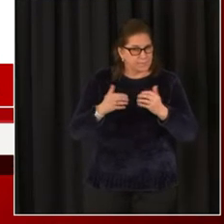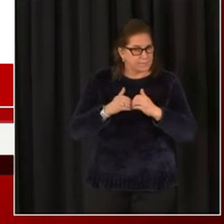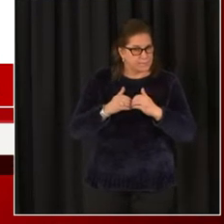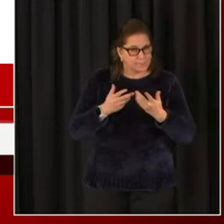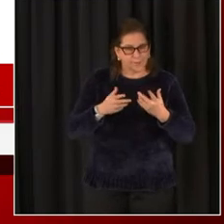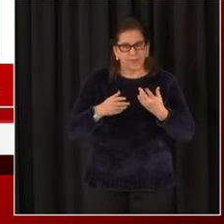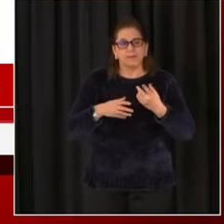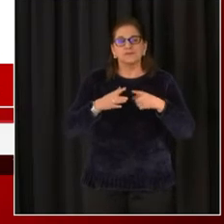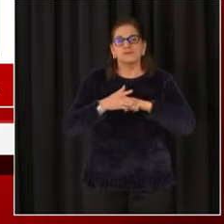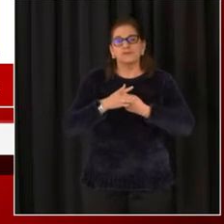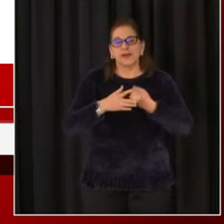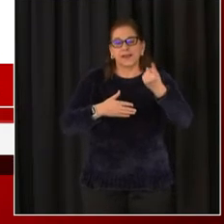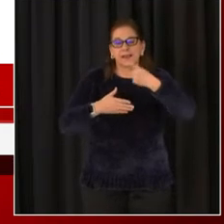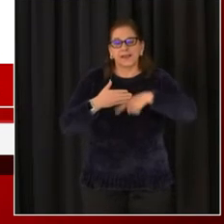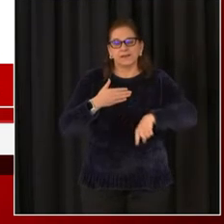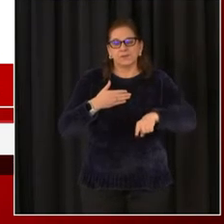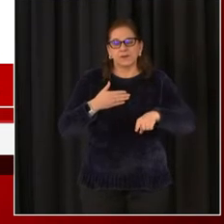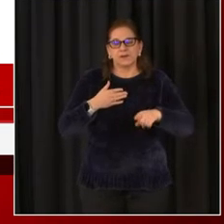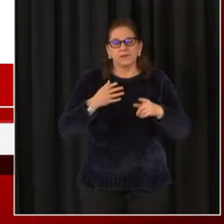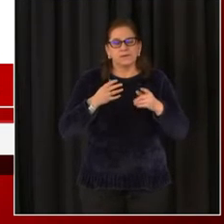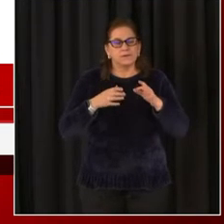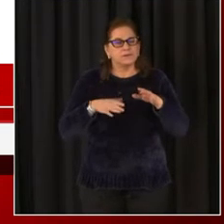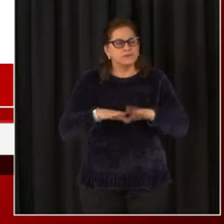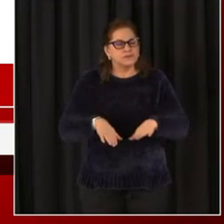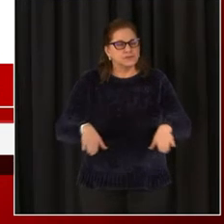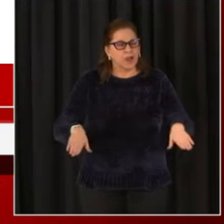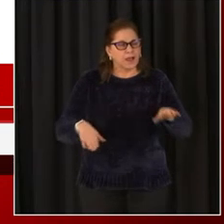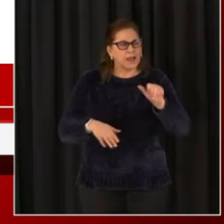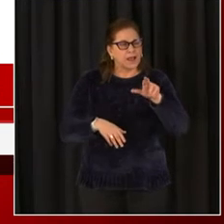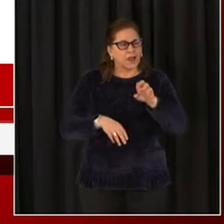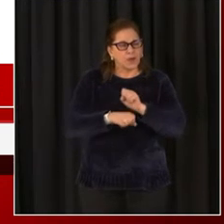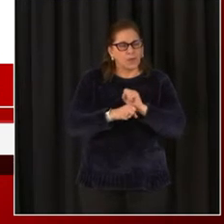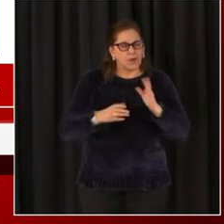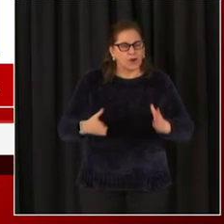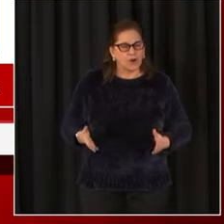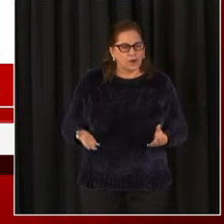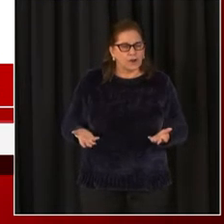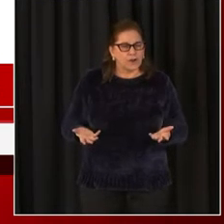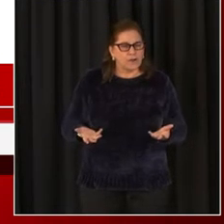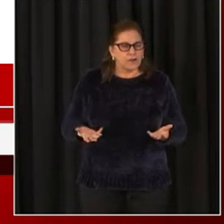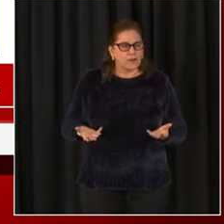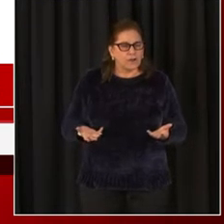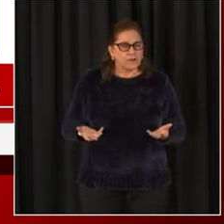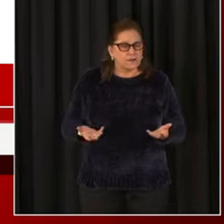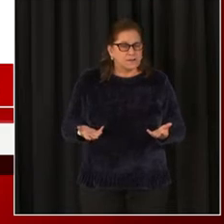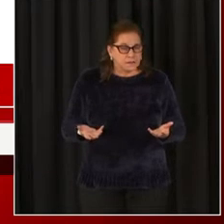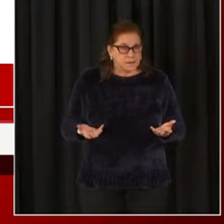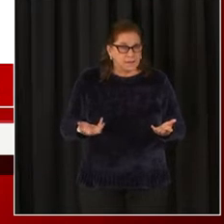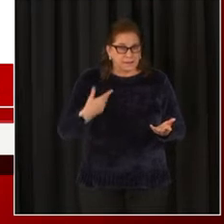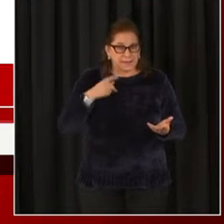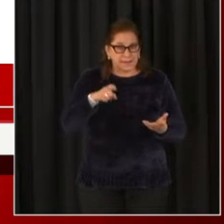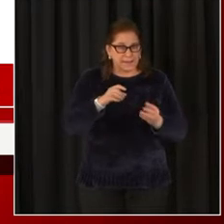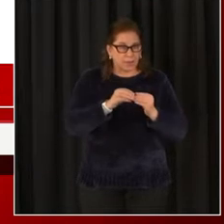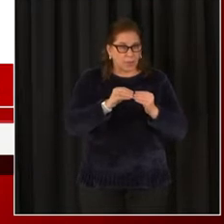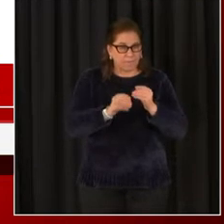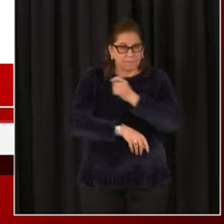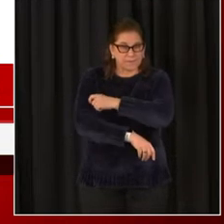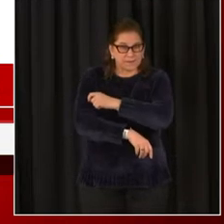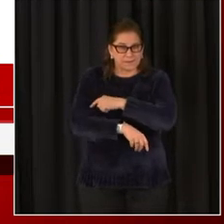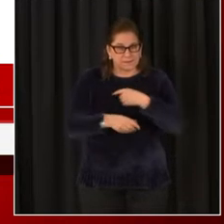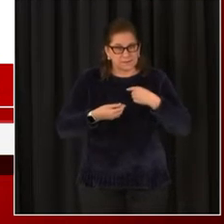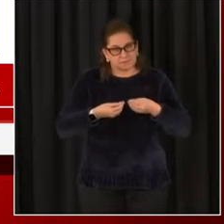inquiries about child care workers as well. And the truth is, if we had more vaccine, they